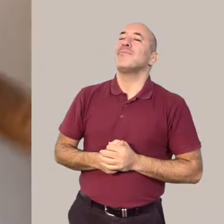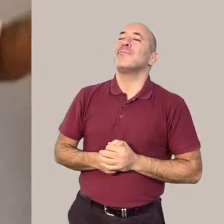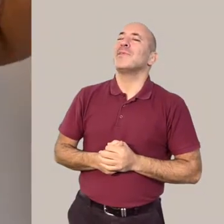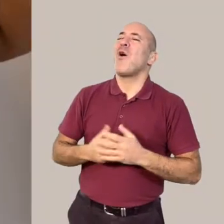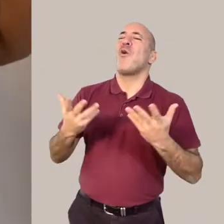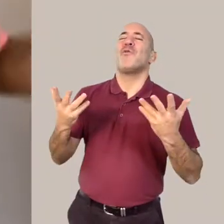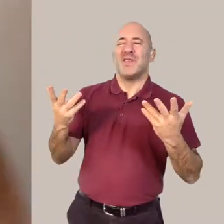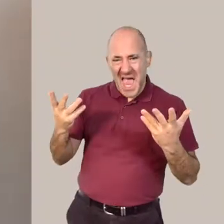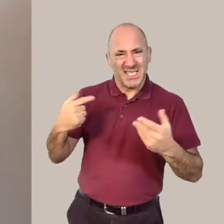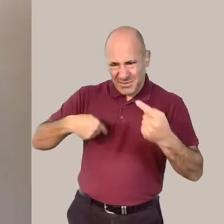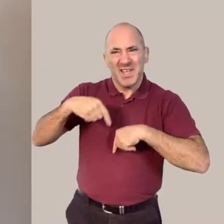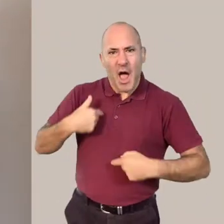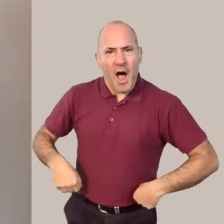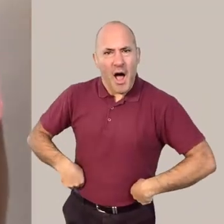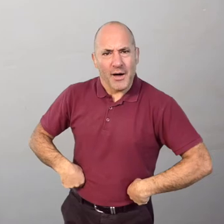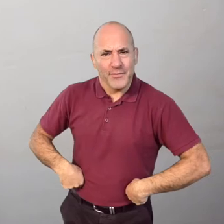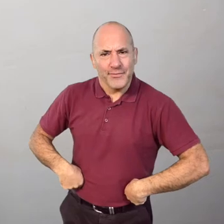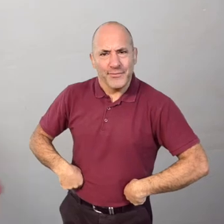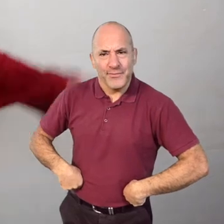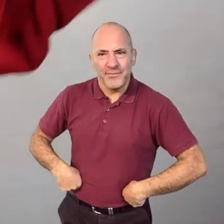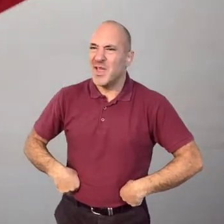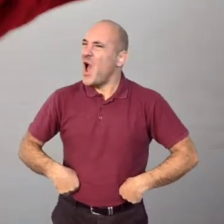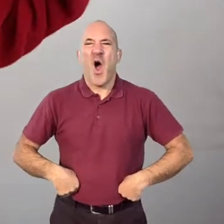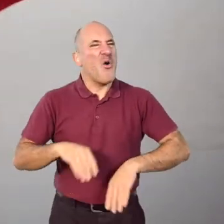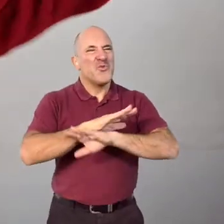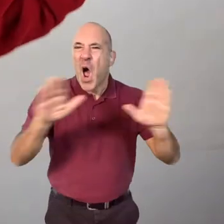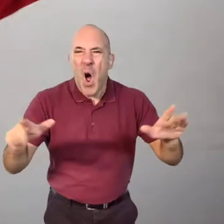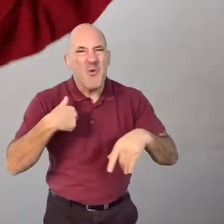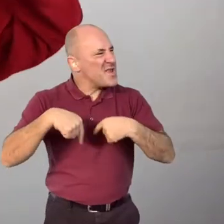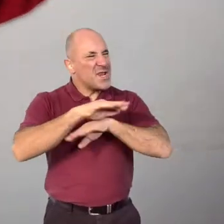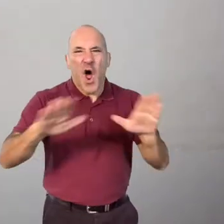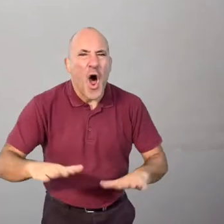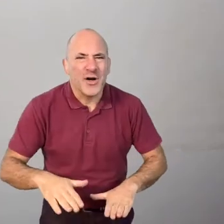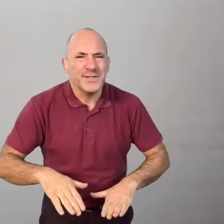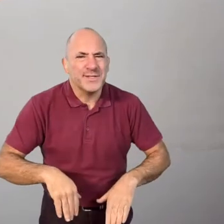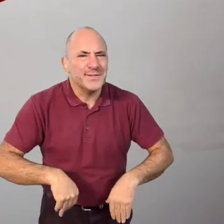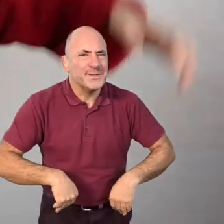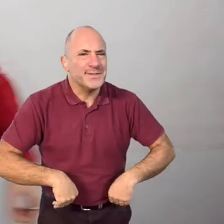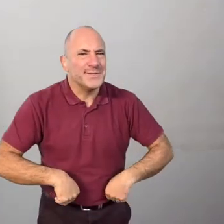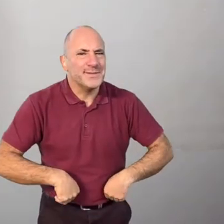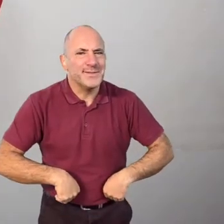Oh yes, we are. Oh no, we're not.